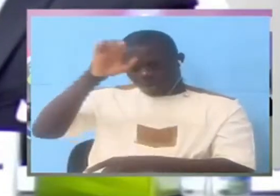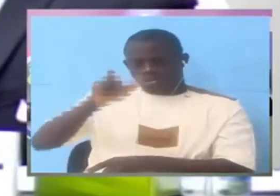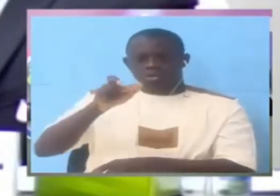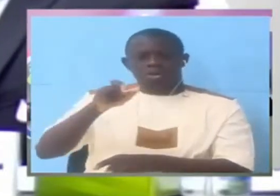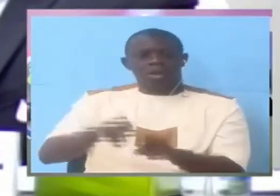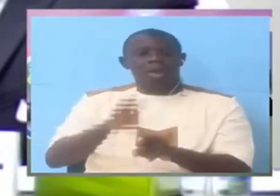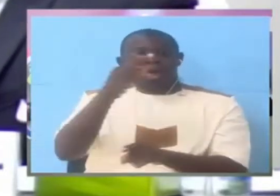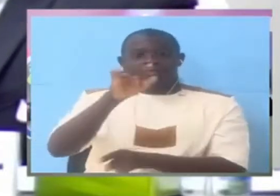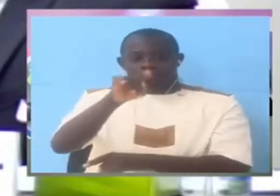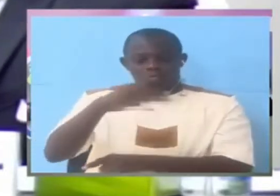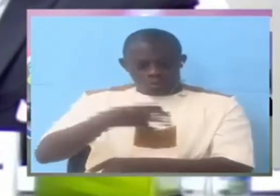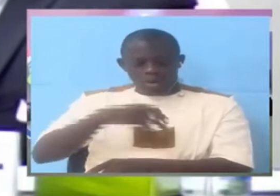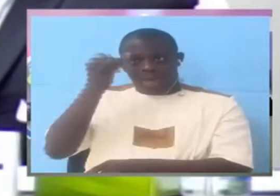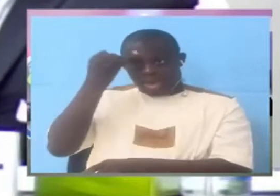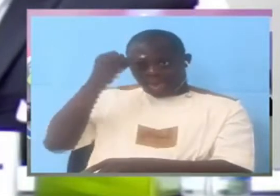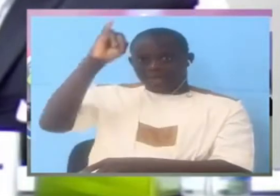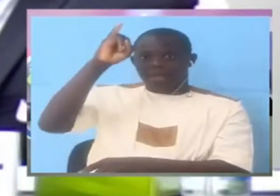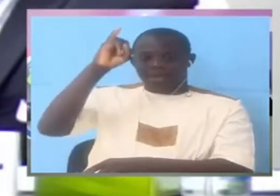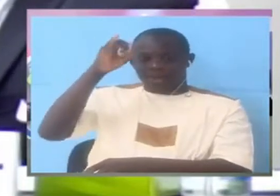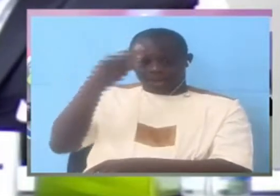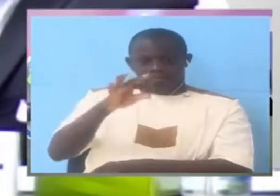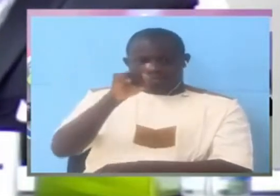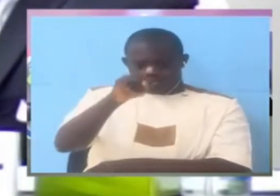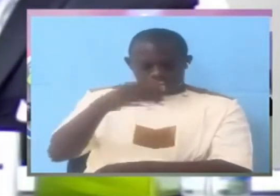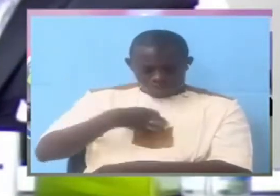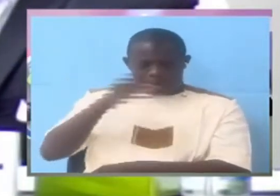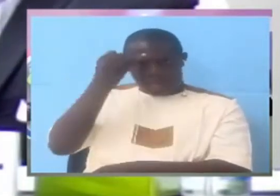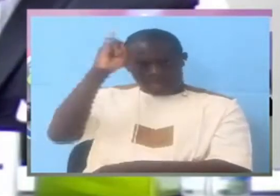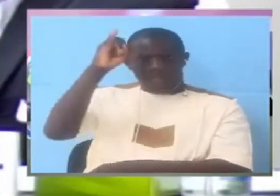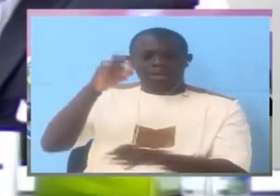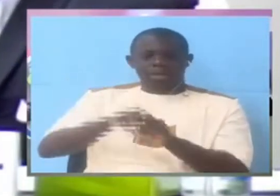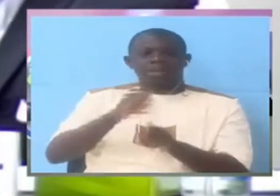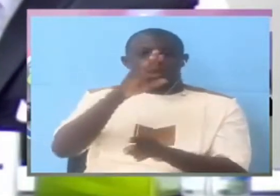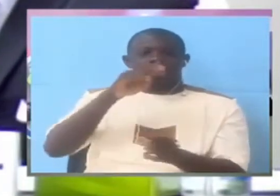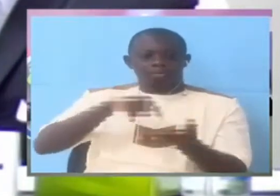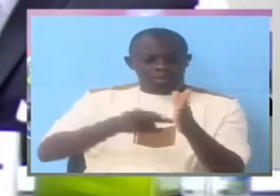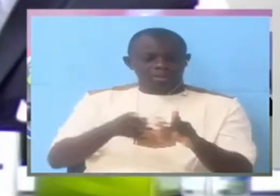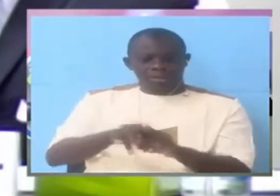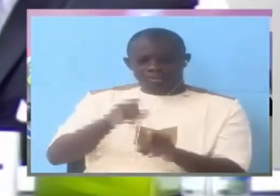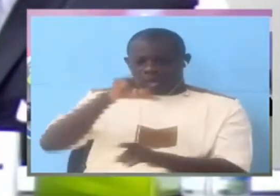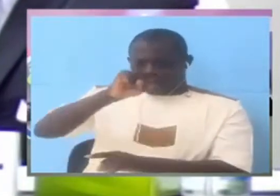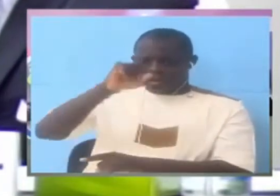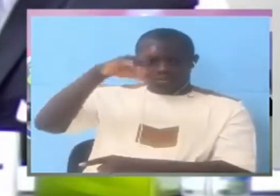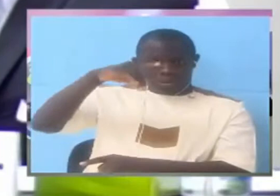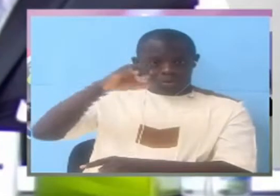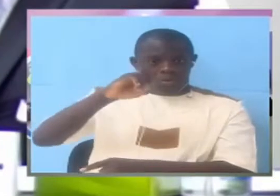If you want to suggest that counter-experienage unit was the unit that was conducting investigations.